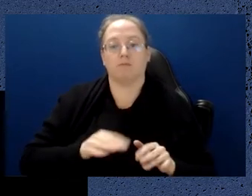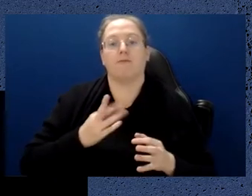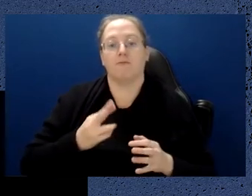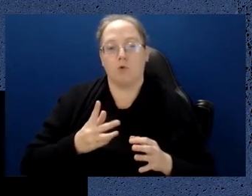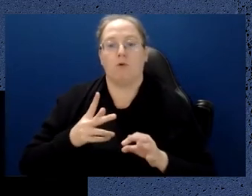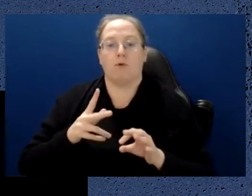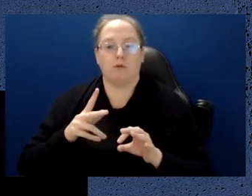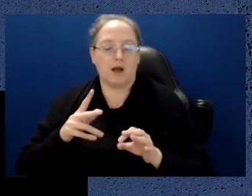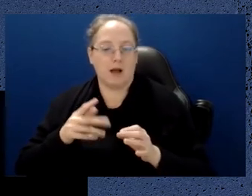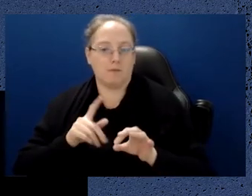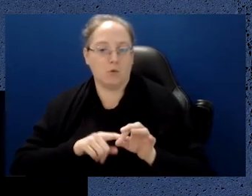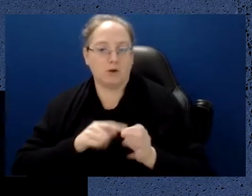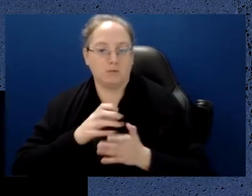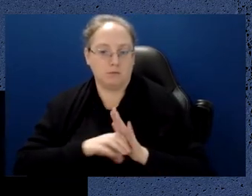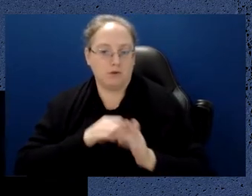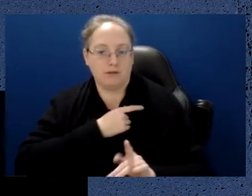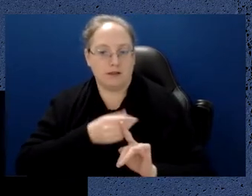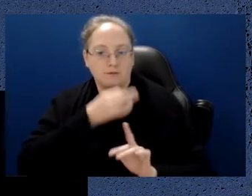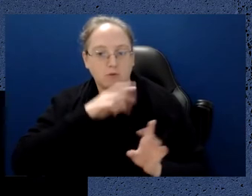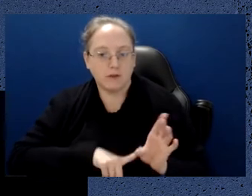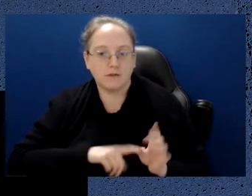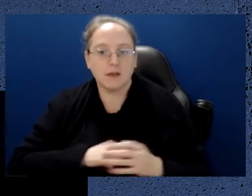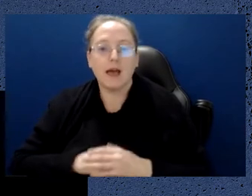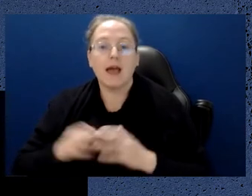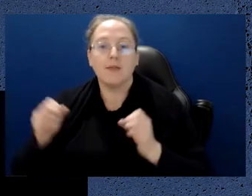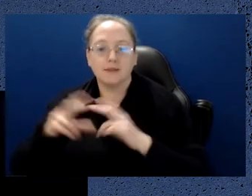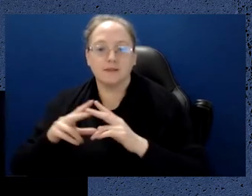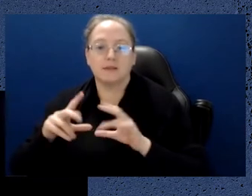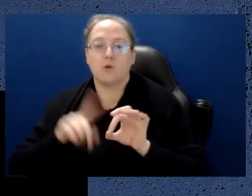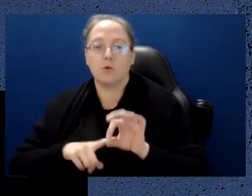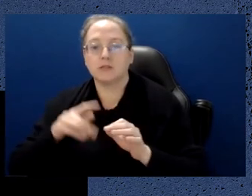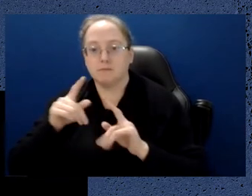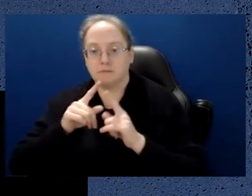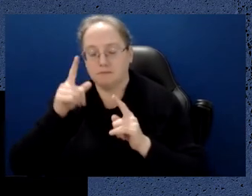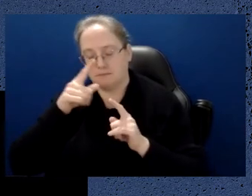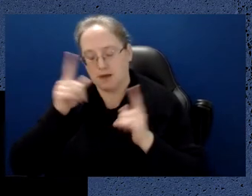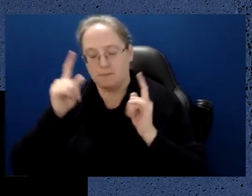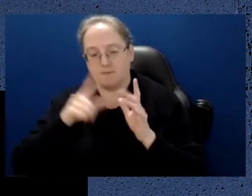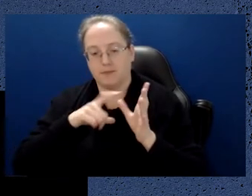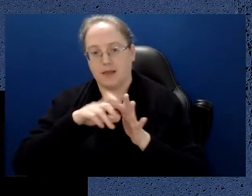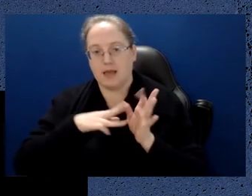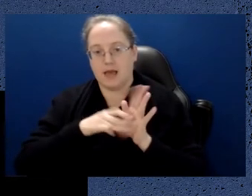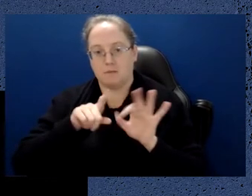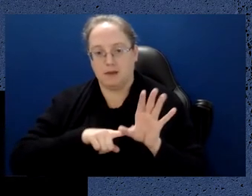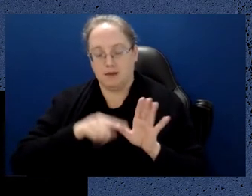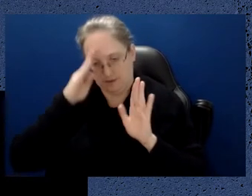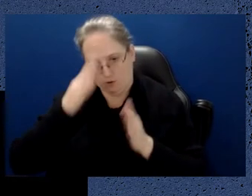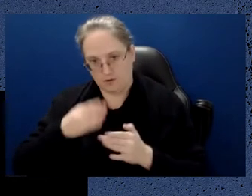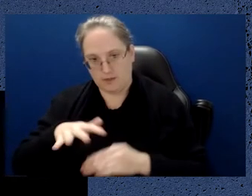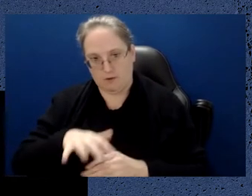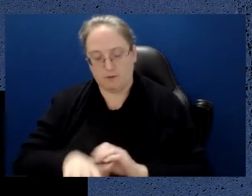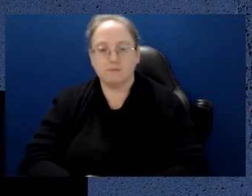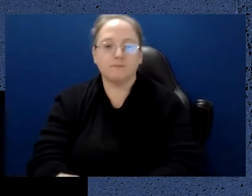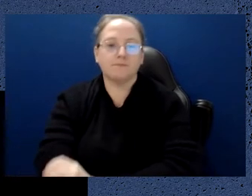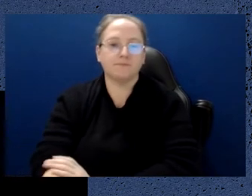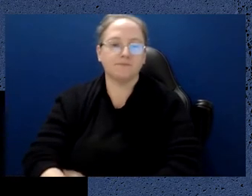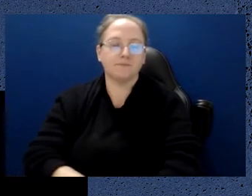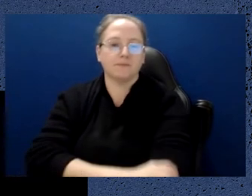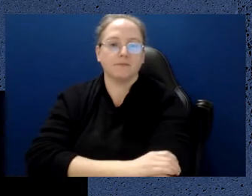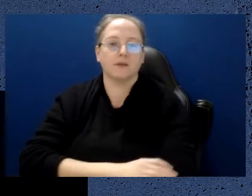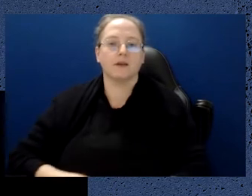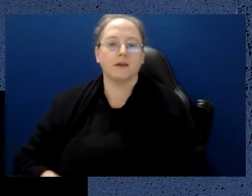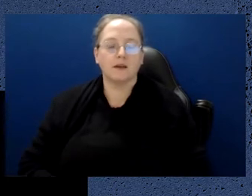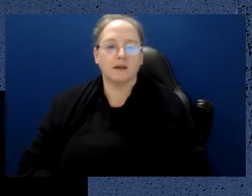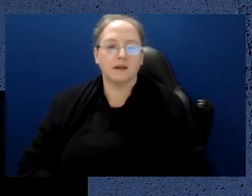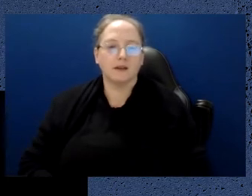Sydney Quantum Academy is a new initiative that's really dedicated to this as well. So just to finish up